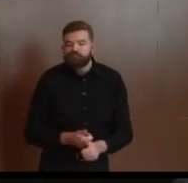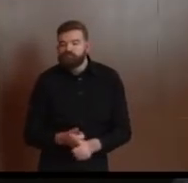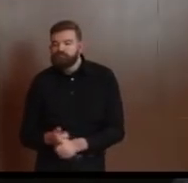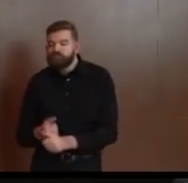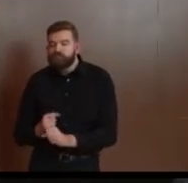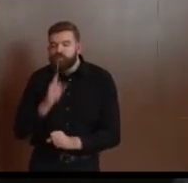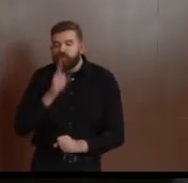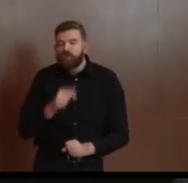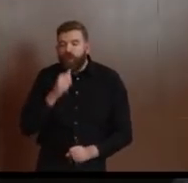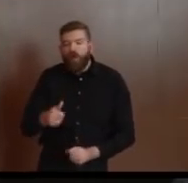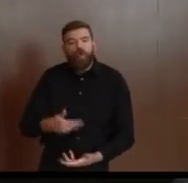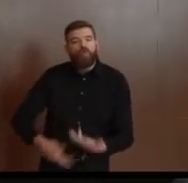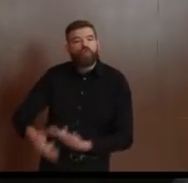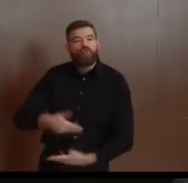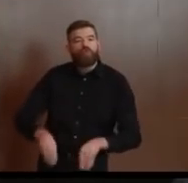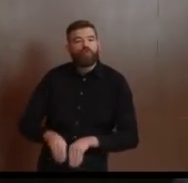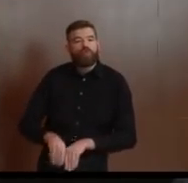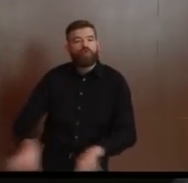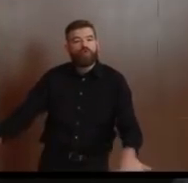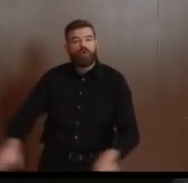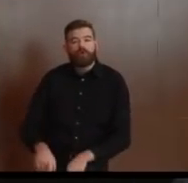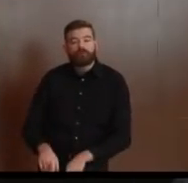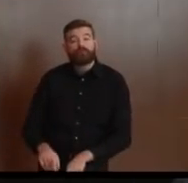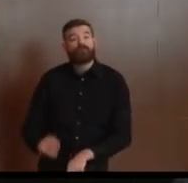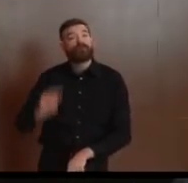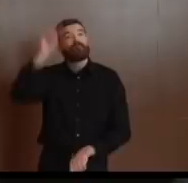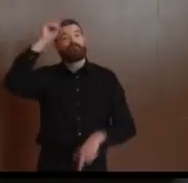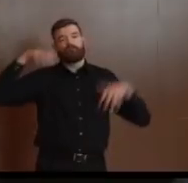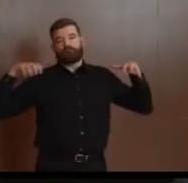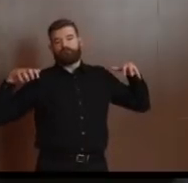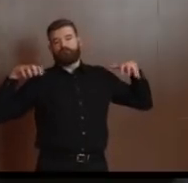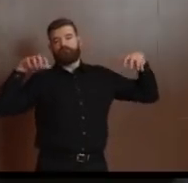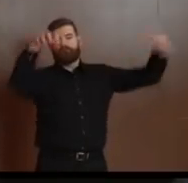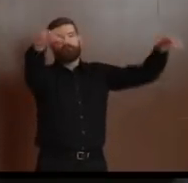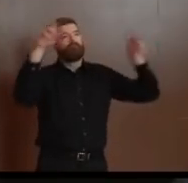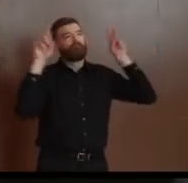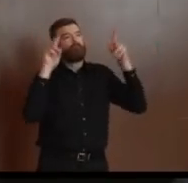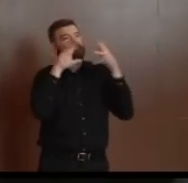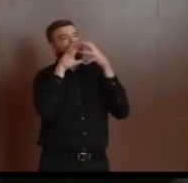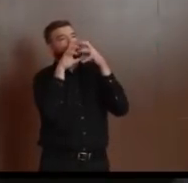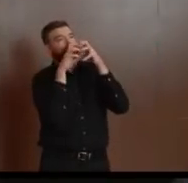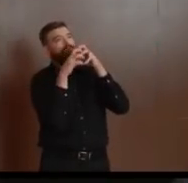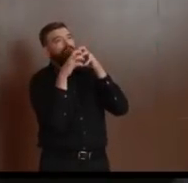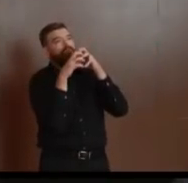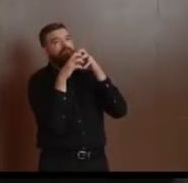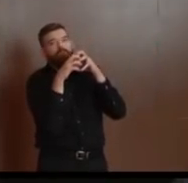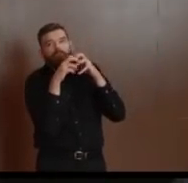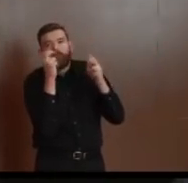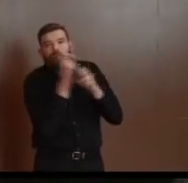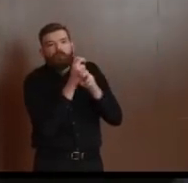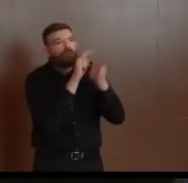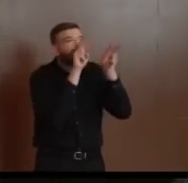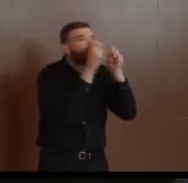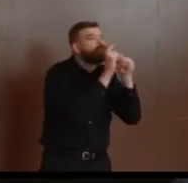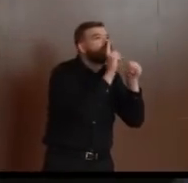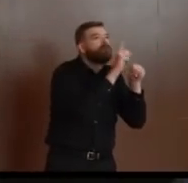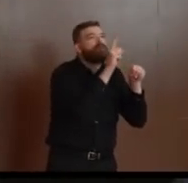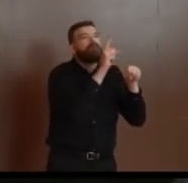tracing related to that might be effective. But, you know, as we've started to see in our northeastern area